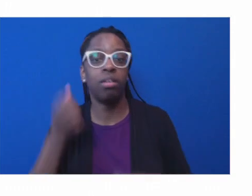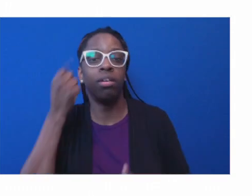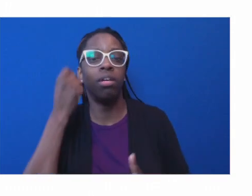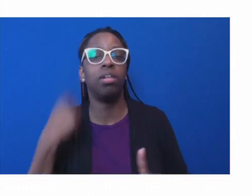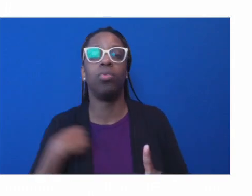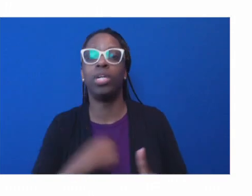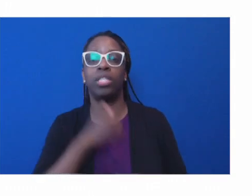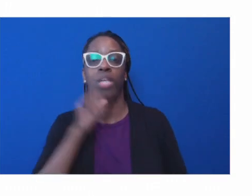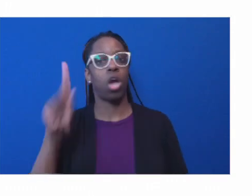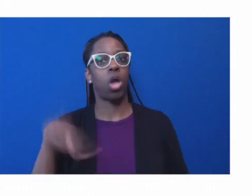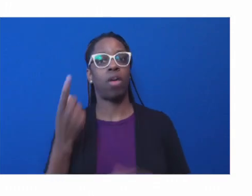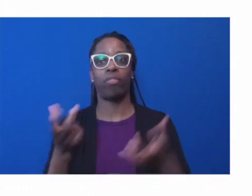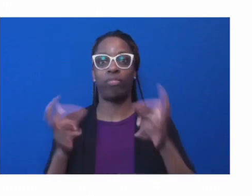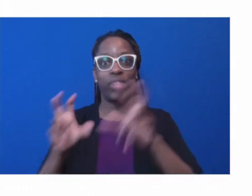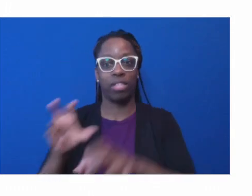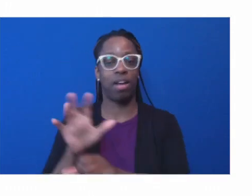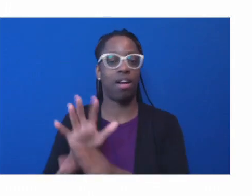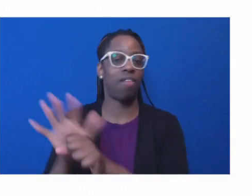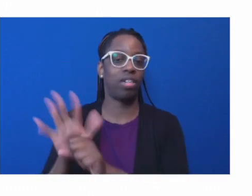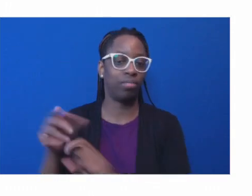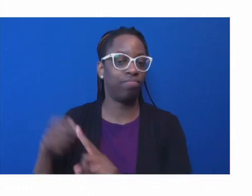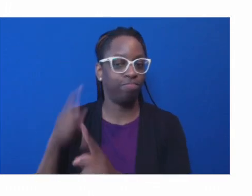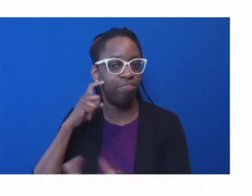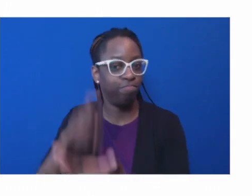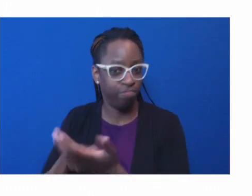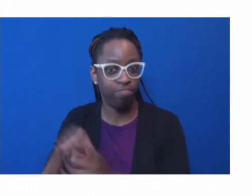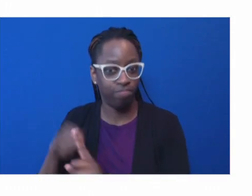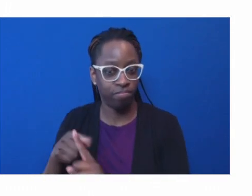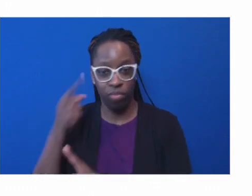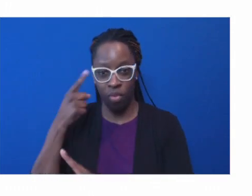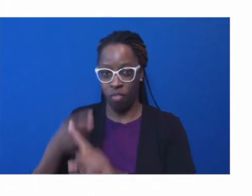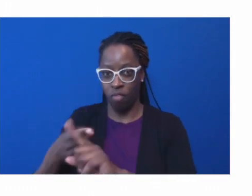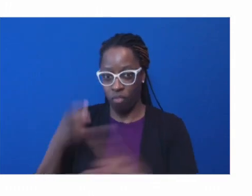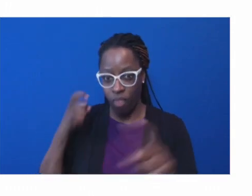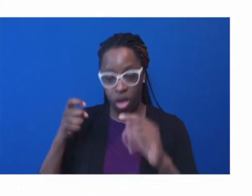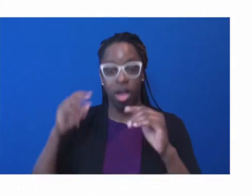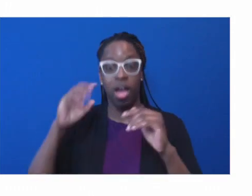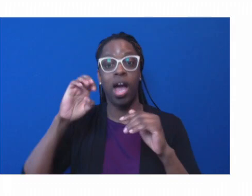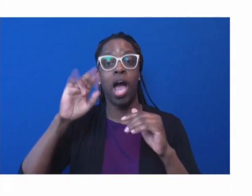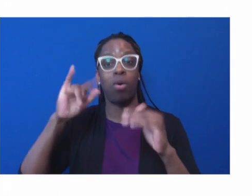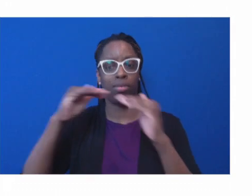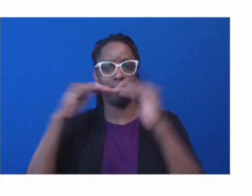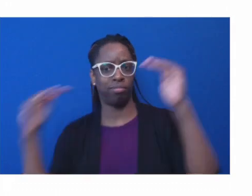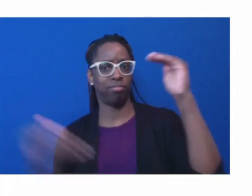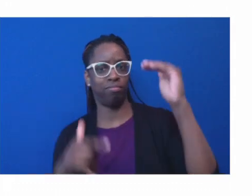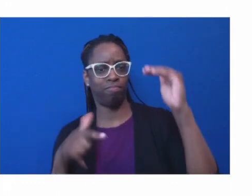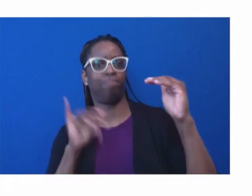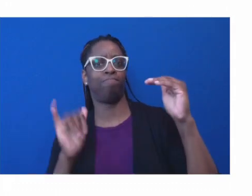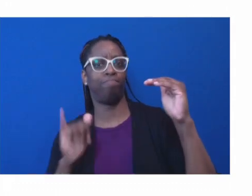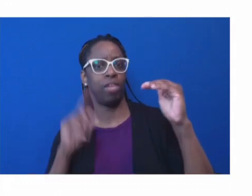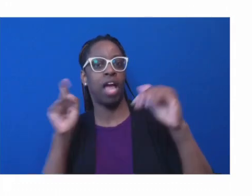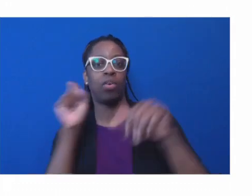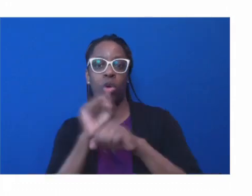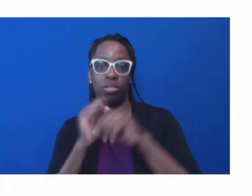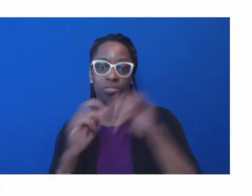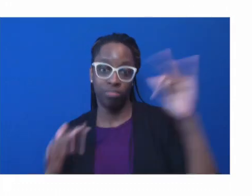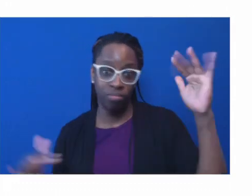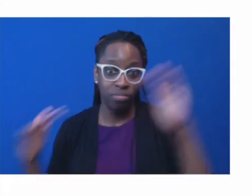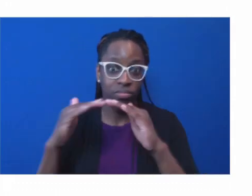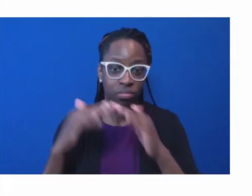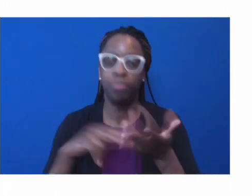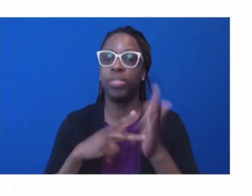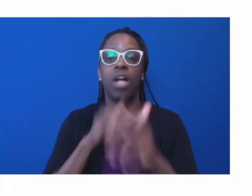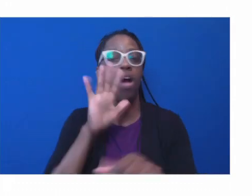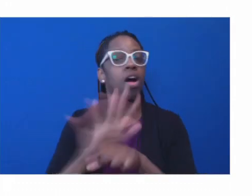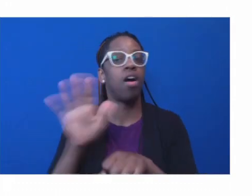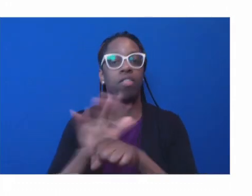Uh, we put, uh, our monies through a vaccine implementation collaborative with, with millions of dollars that were